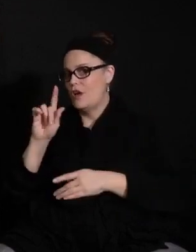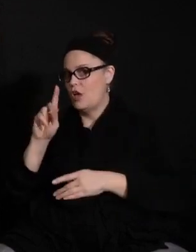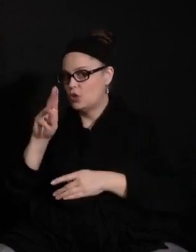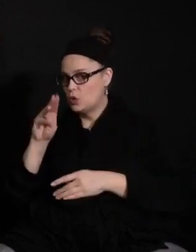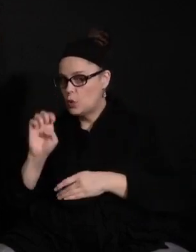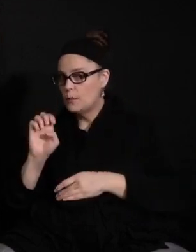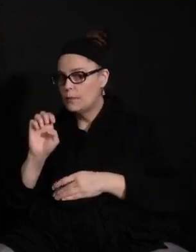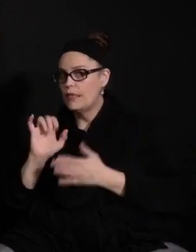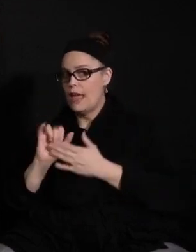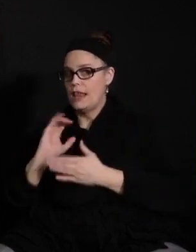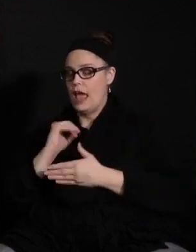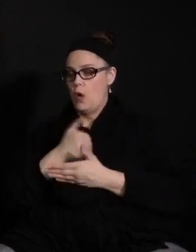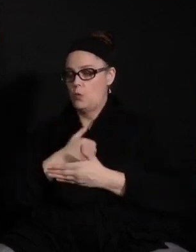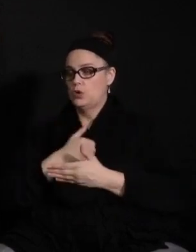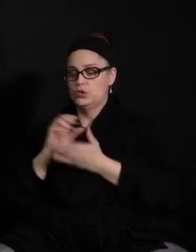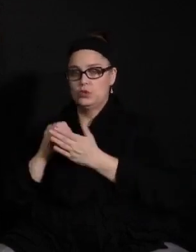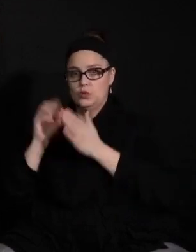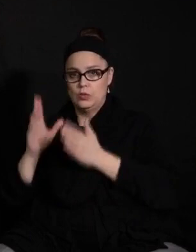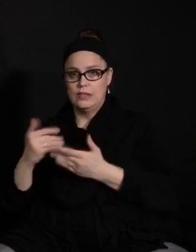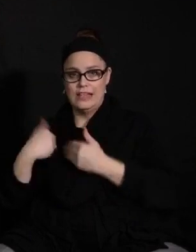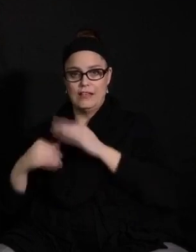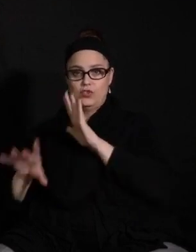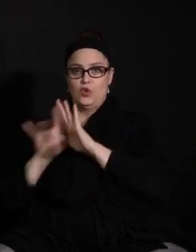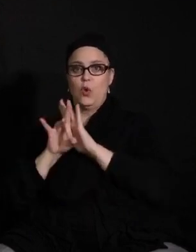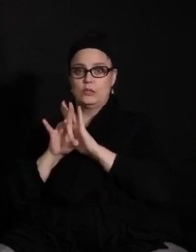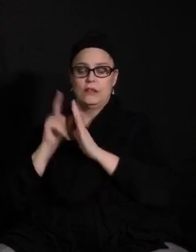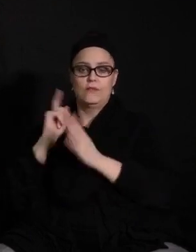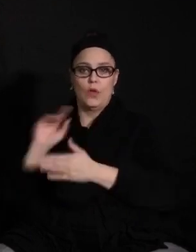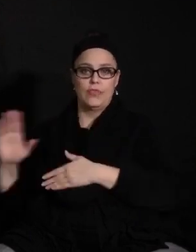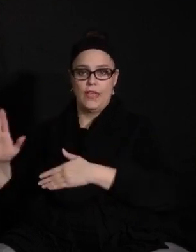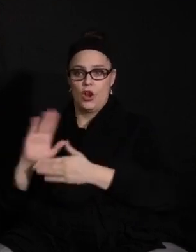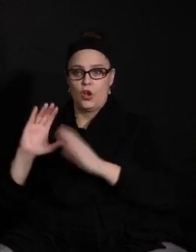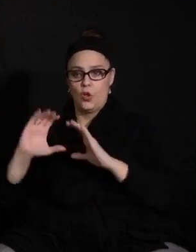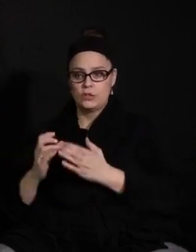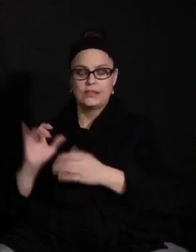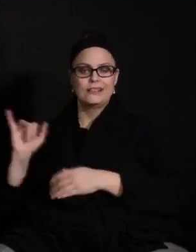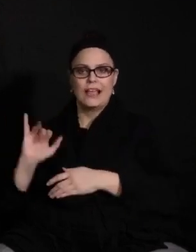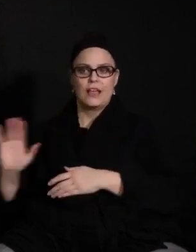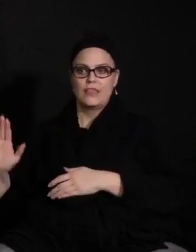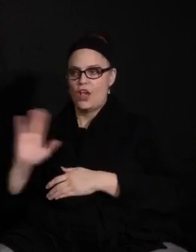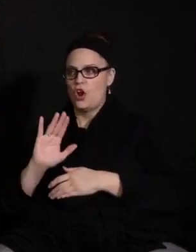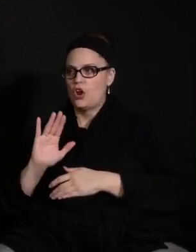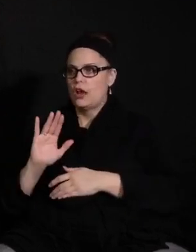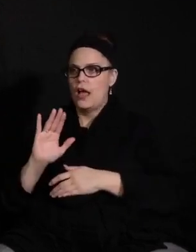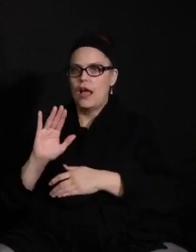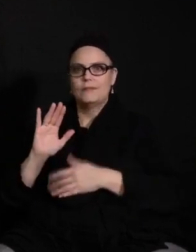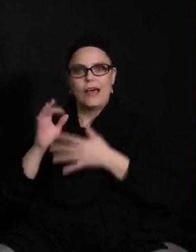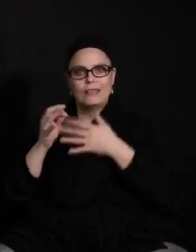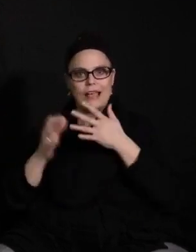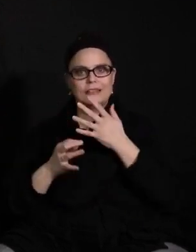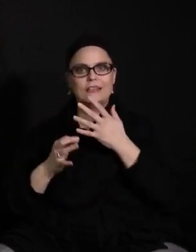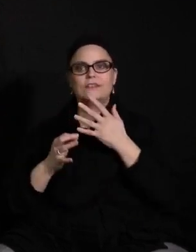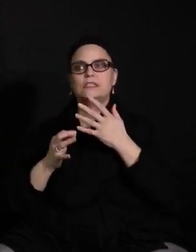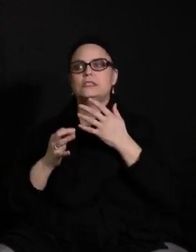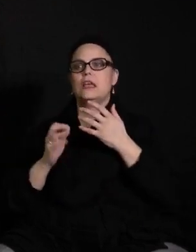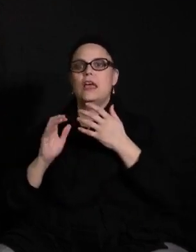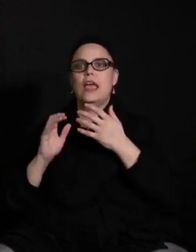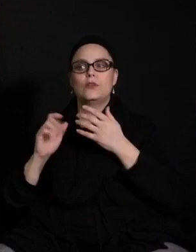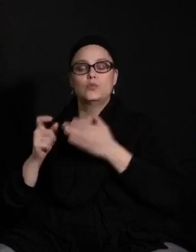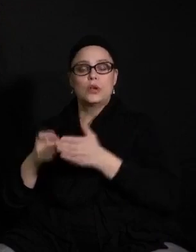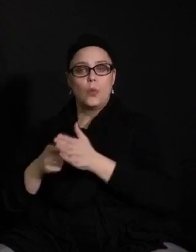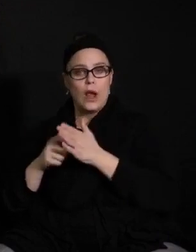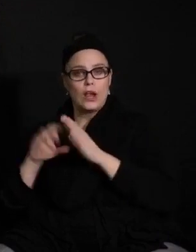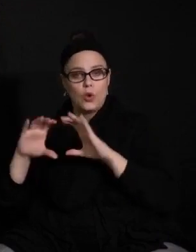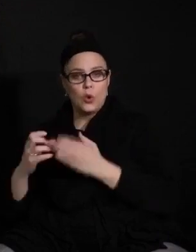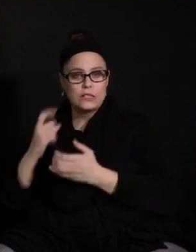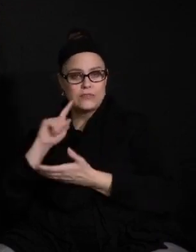have chosen for their courses. Some of them being electives, of course, but many of them being required for graduation as well. So